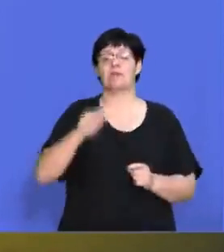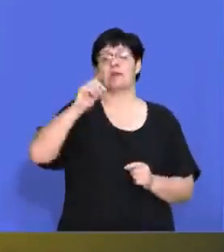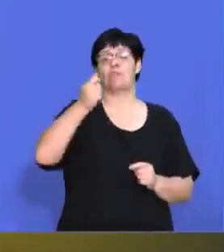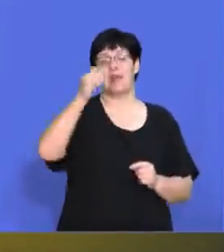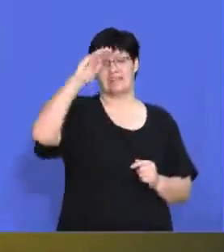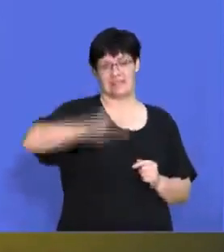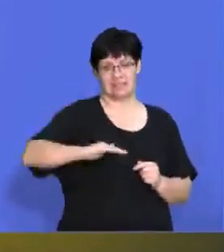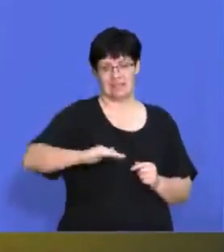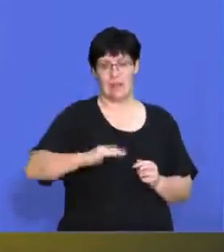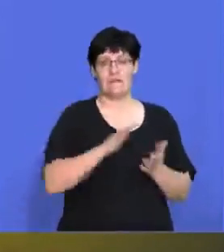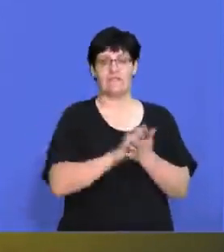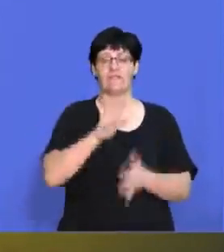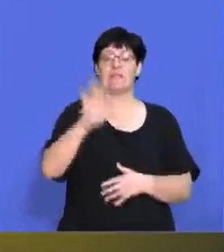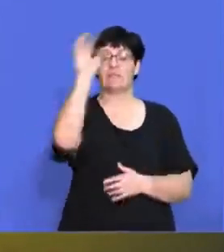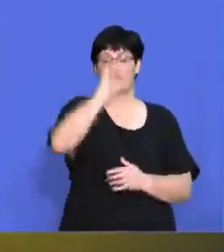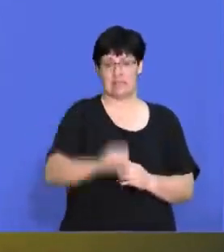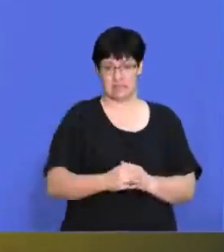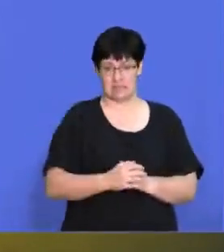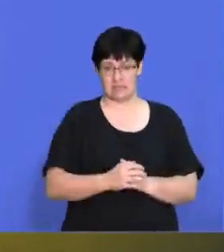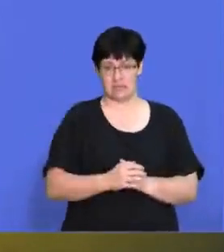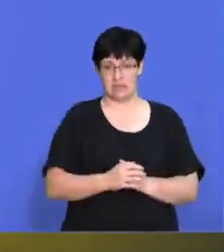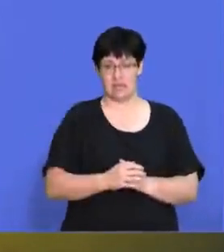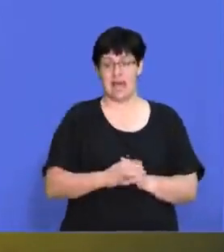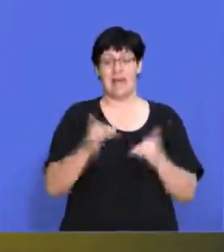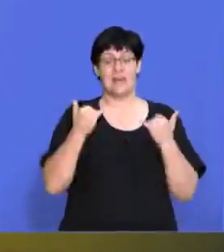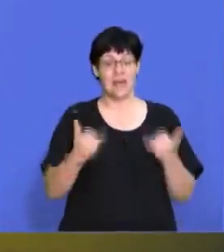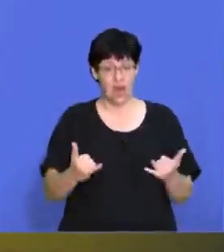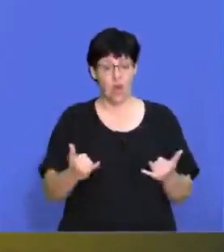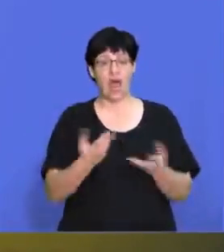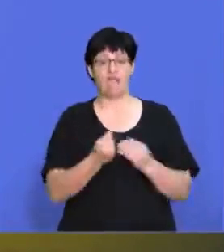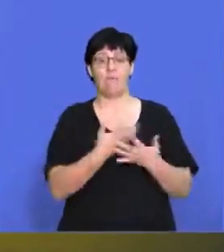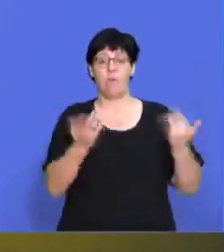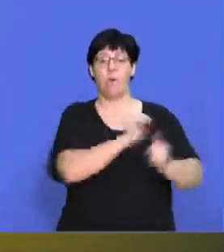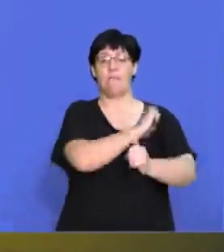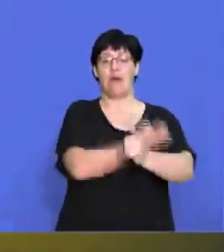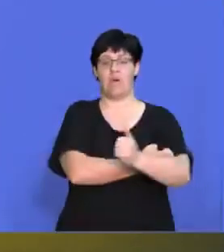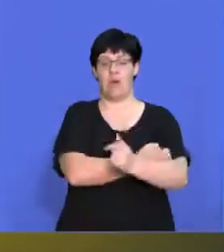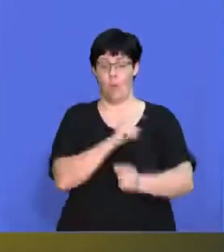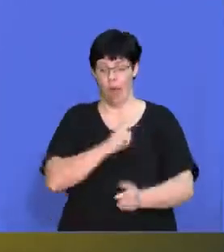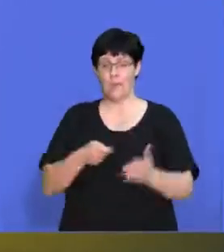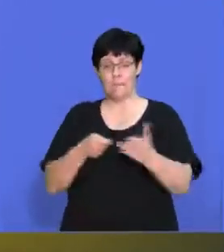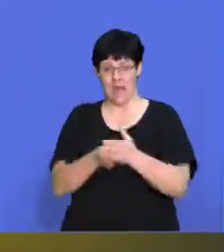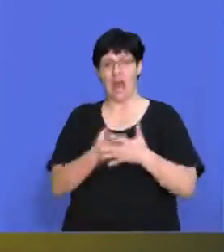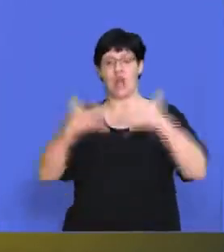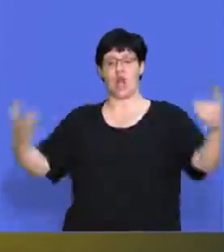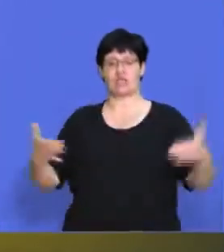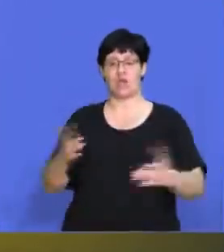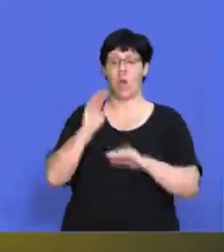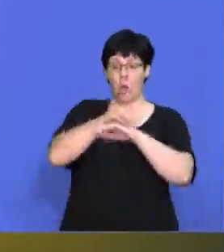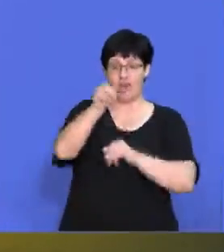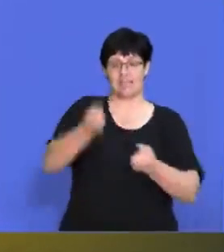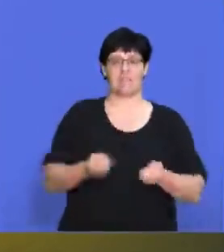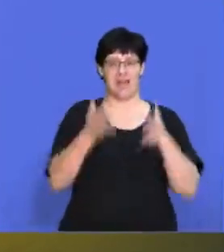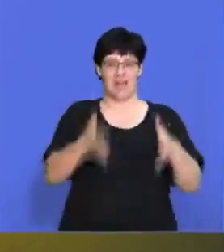15%. Now they've got a lot more power over that supplier because they are a